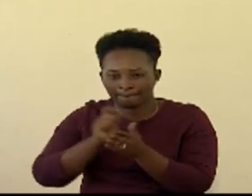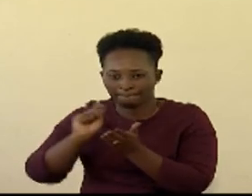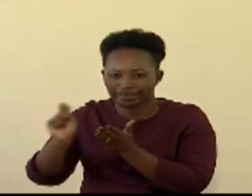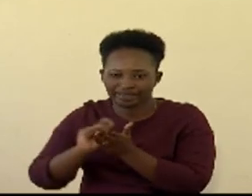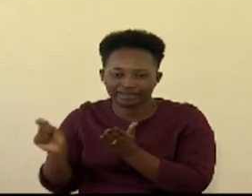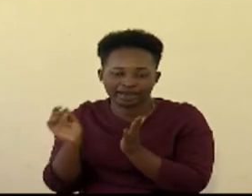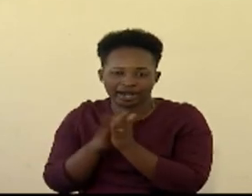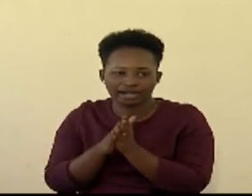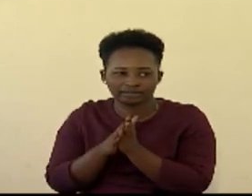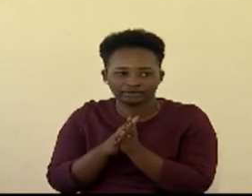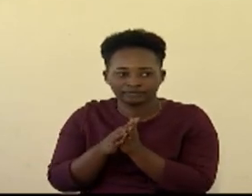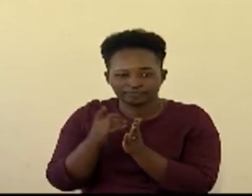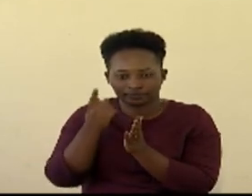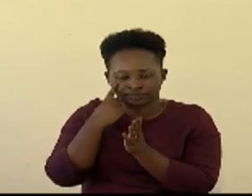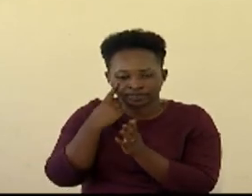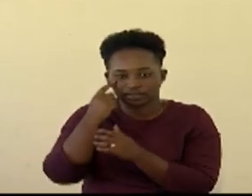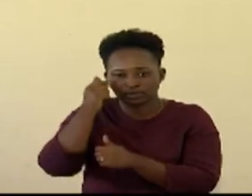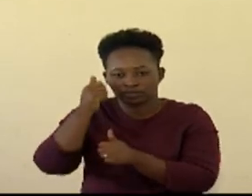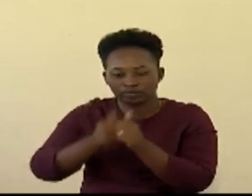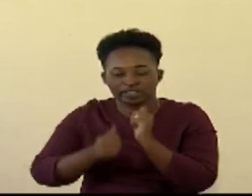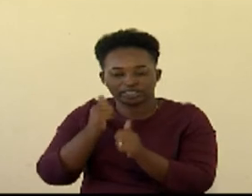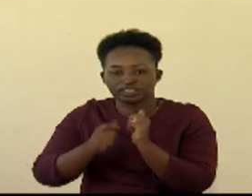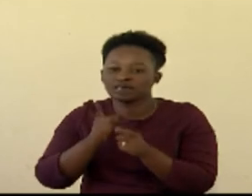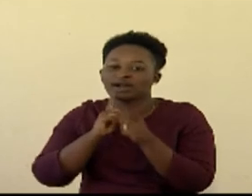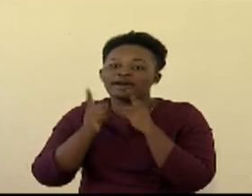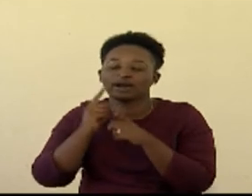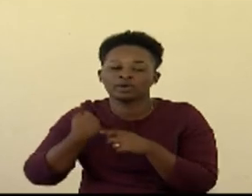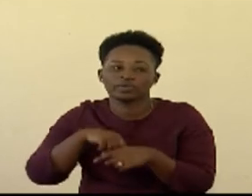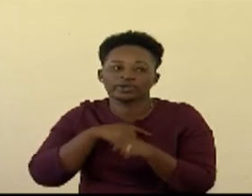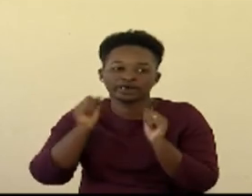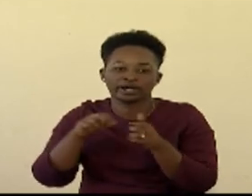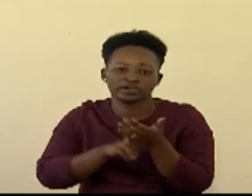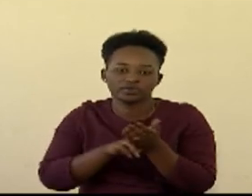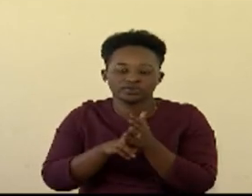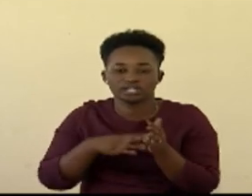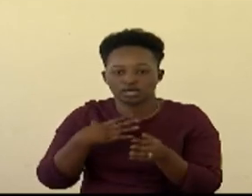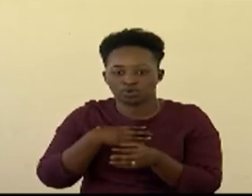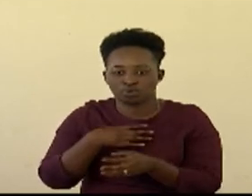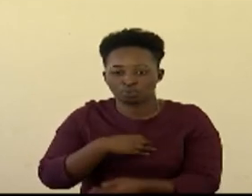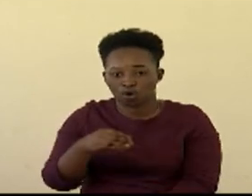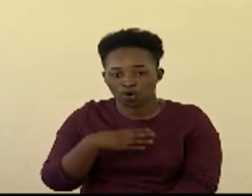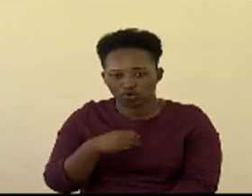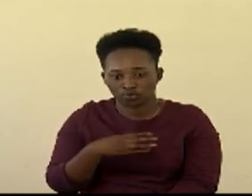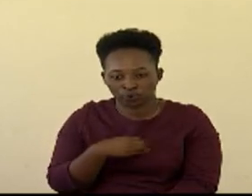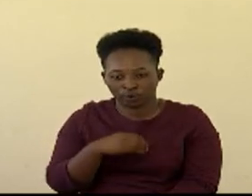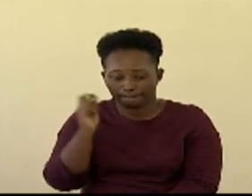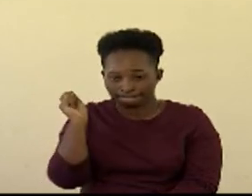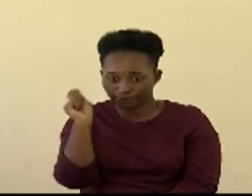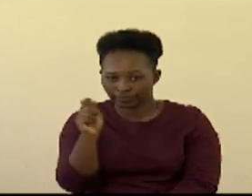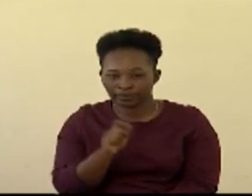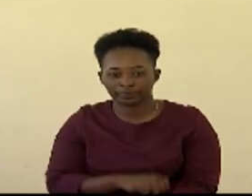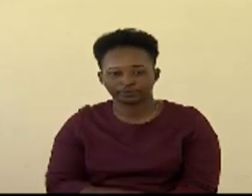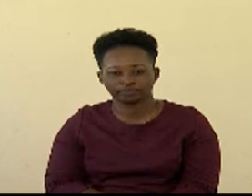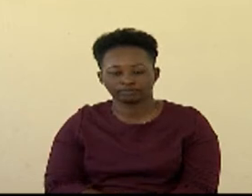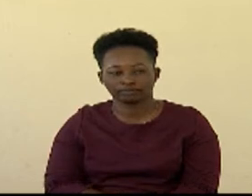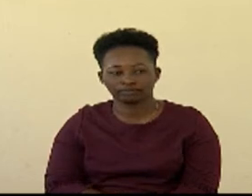check out which ink color we can use it's go yellow this actually shows that